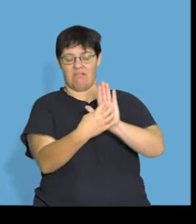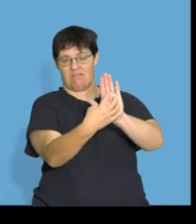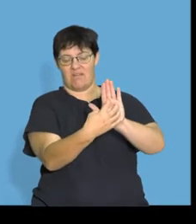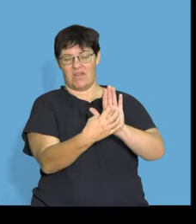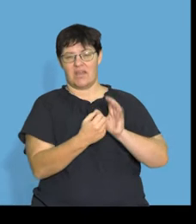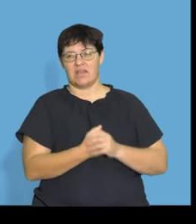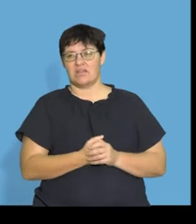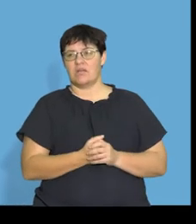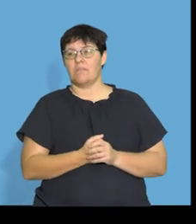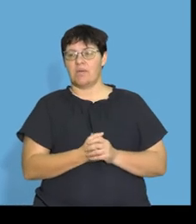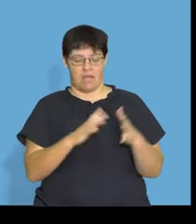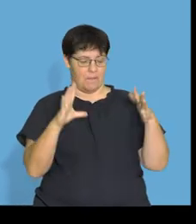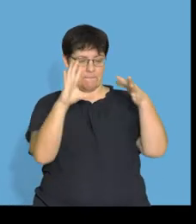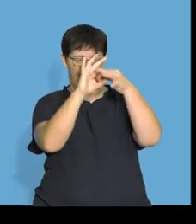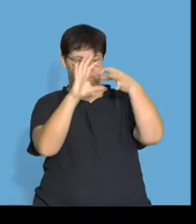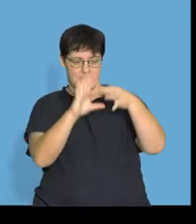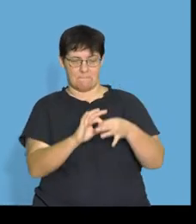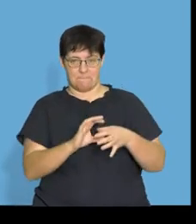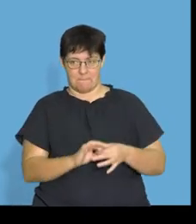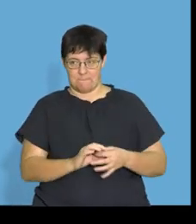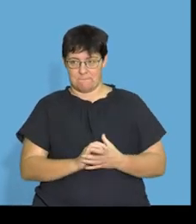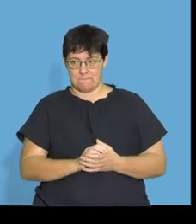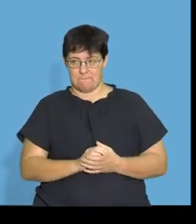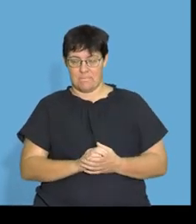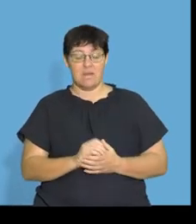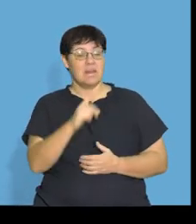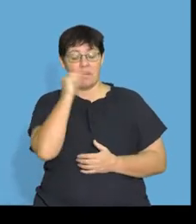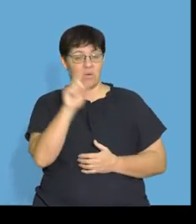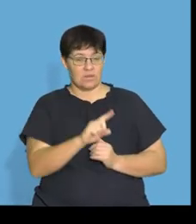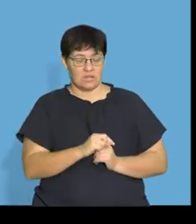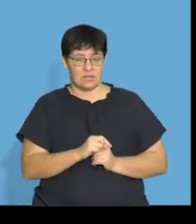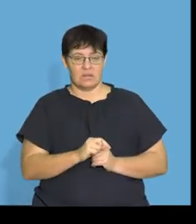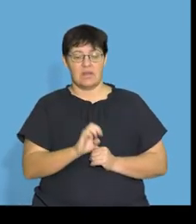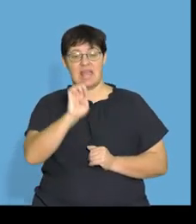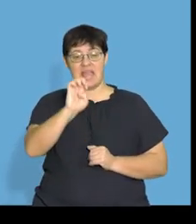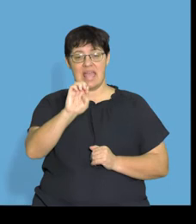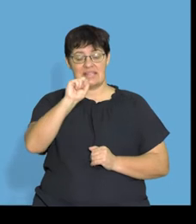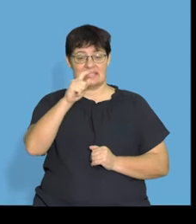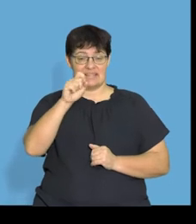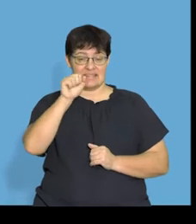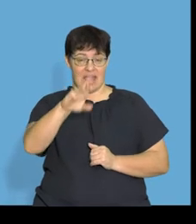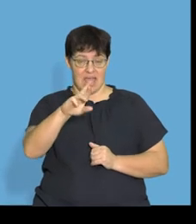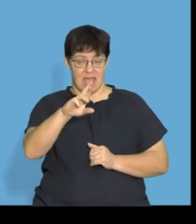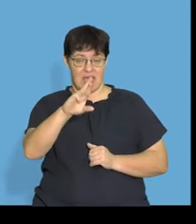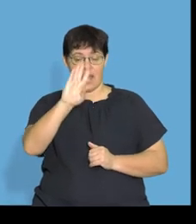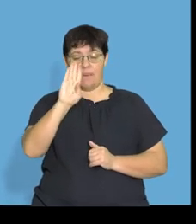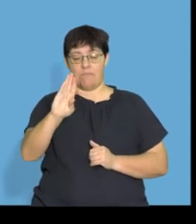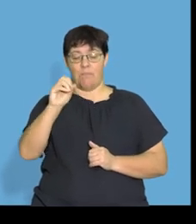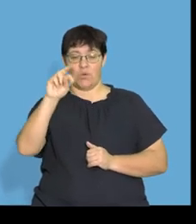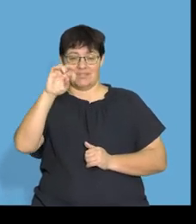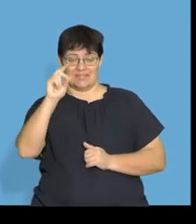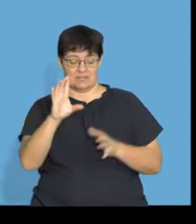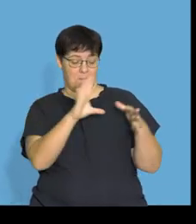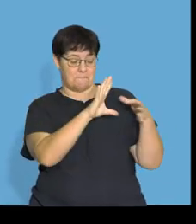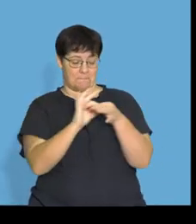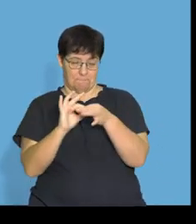of the top. They joined together. That is actually called an ester bond. They